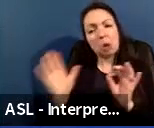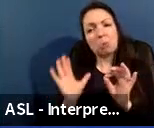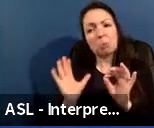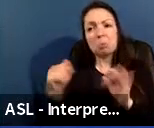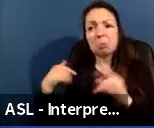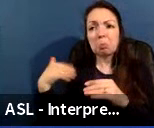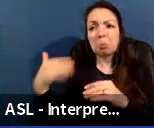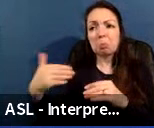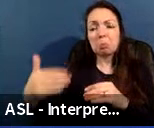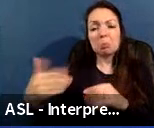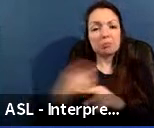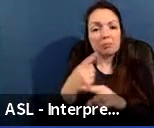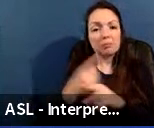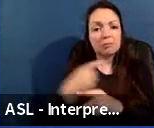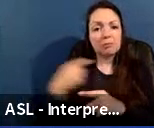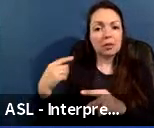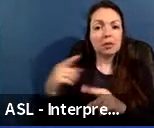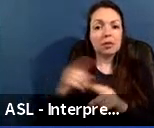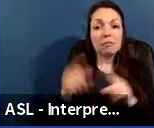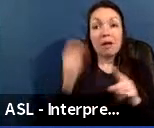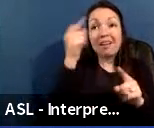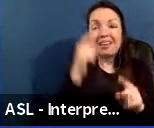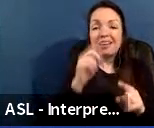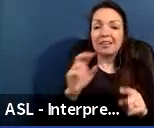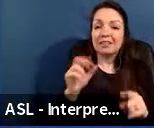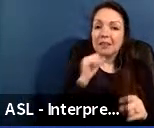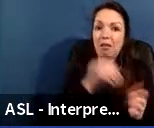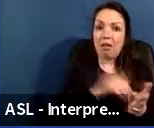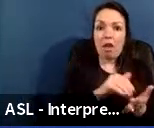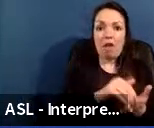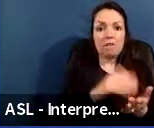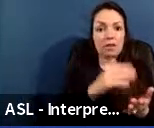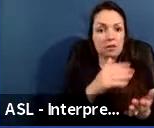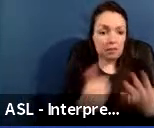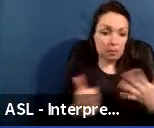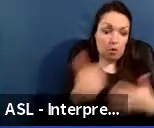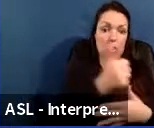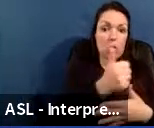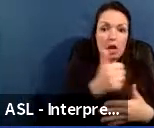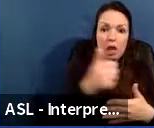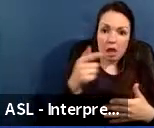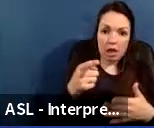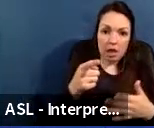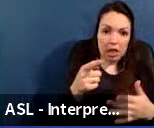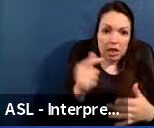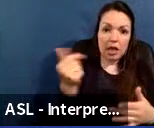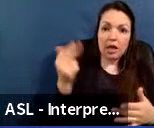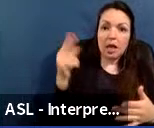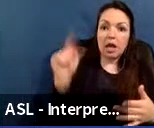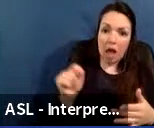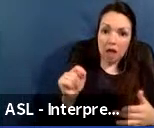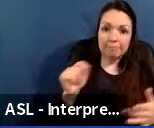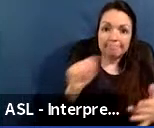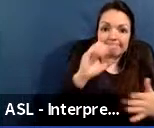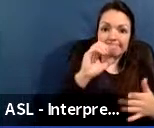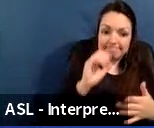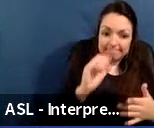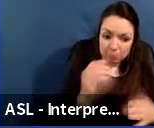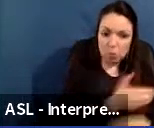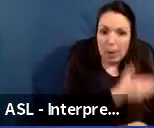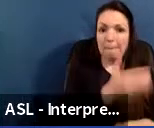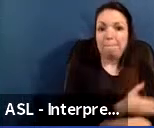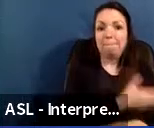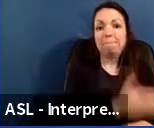of many capital renovations, they are rarely ever at the scale of a gut rehab or full modernization, which is what